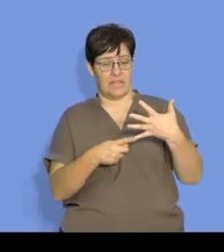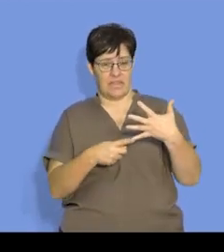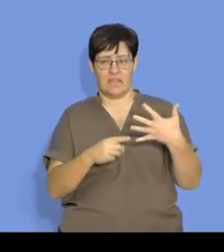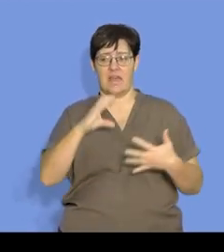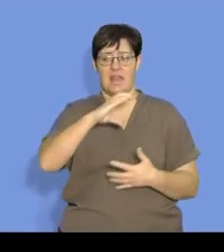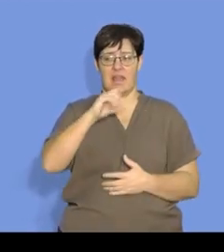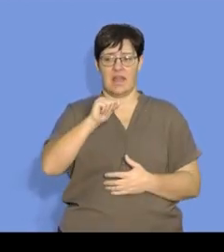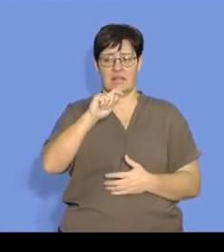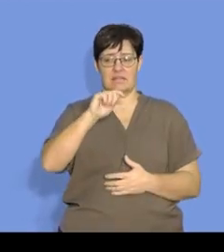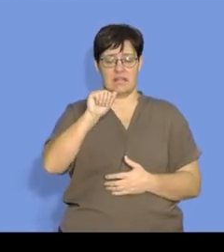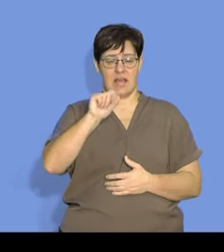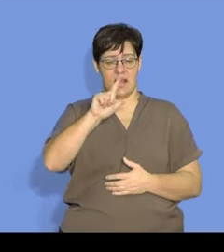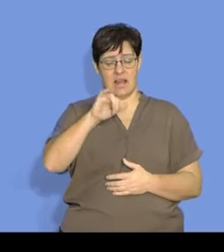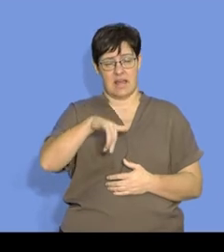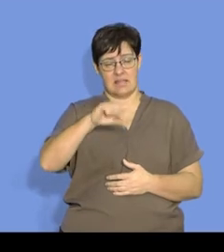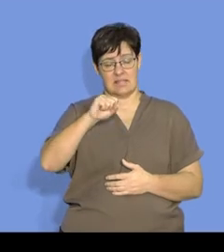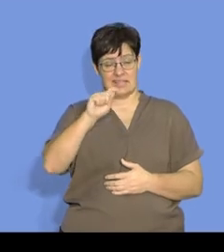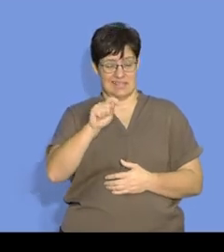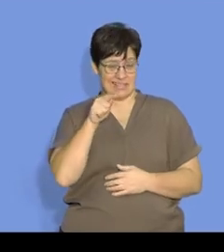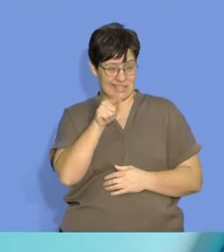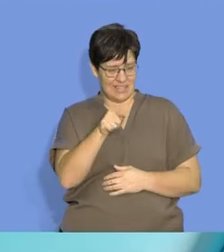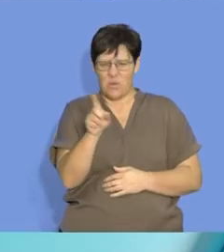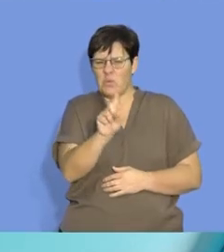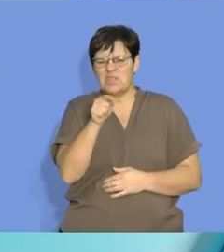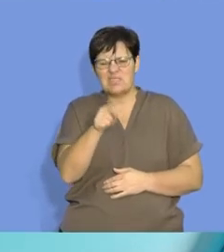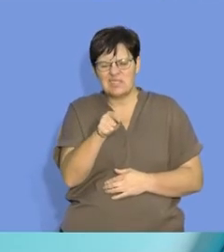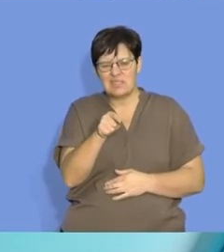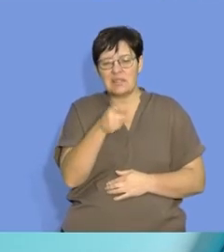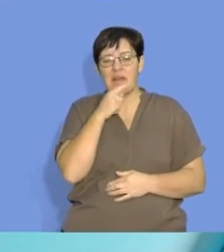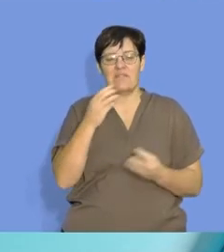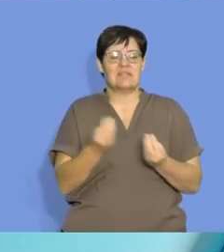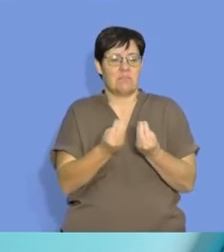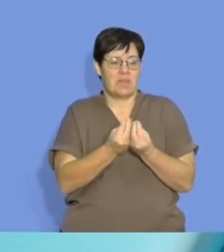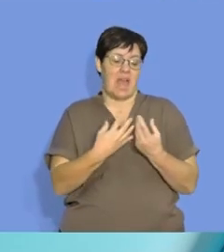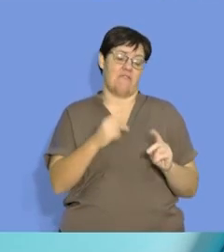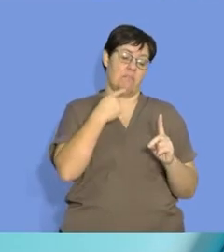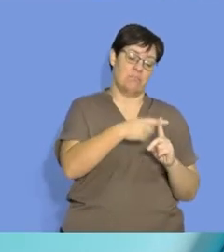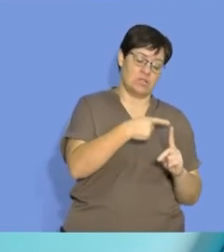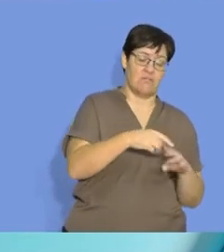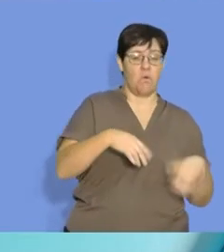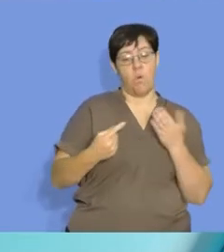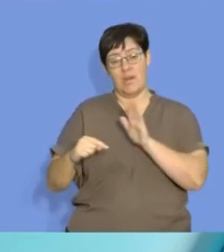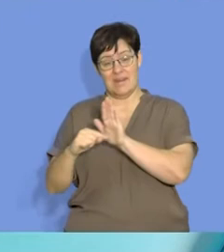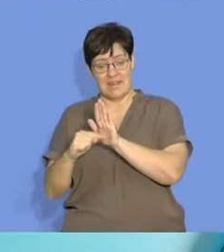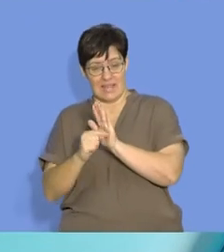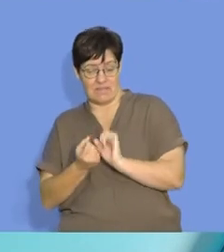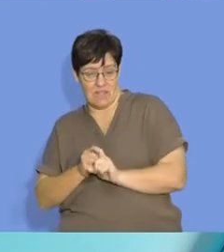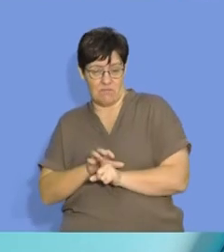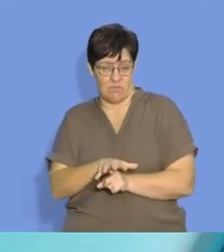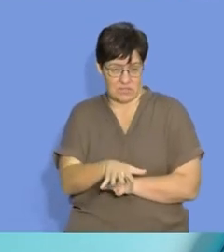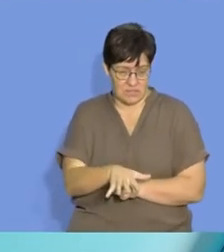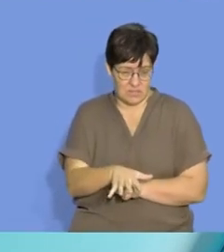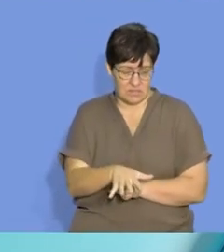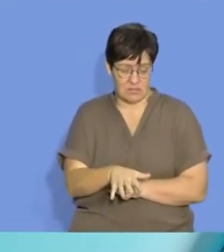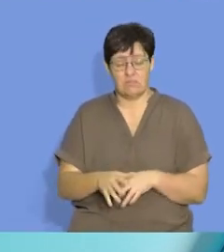get to catalyst, firstly, I would like to say that a catalyst is a substance that can have a positive or a